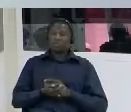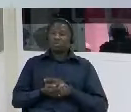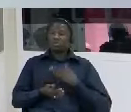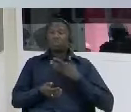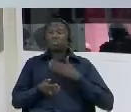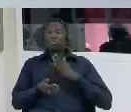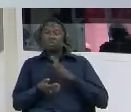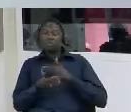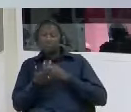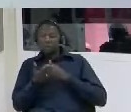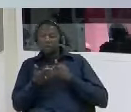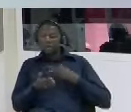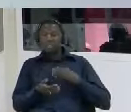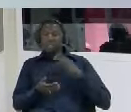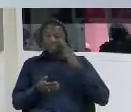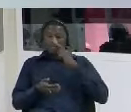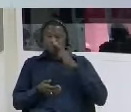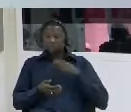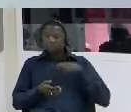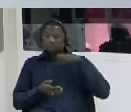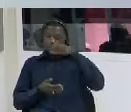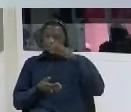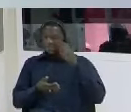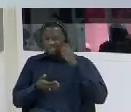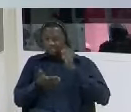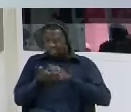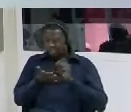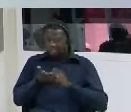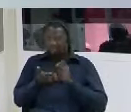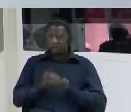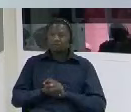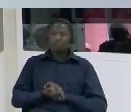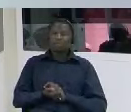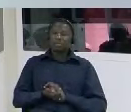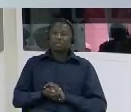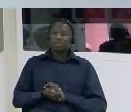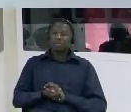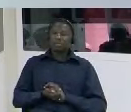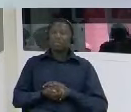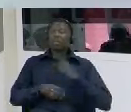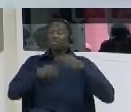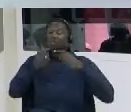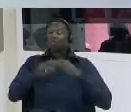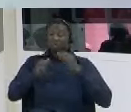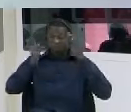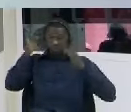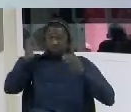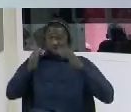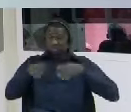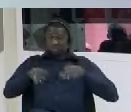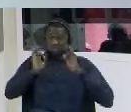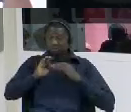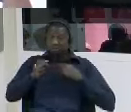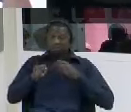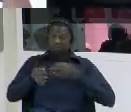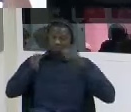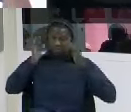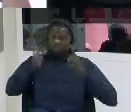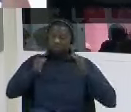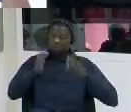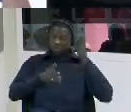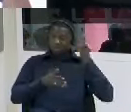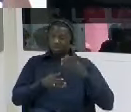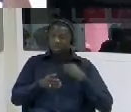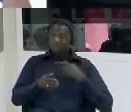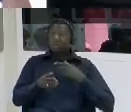signature and the jury the trial this is what saved me and can you tell us